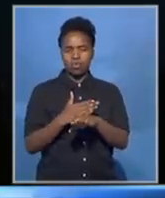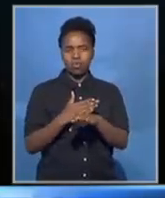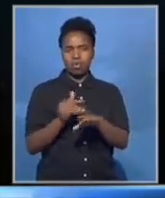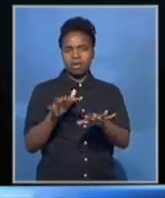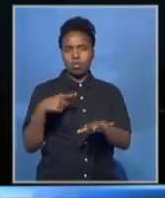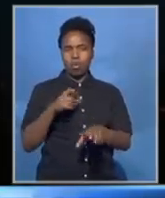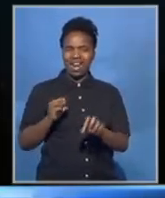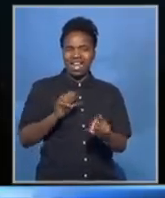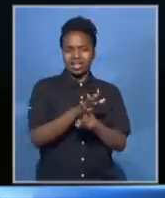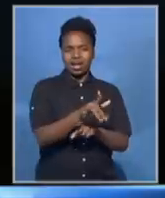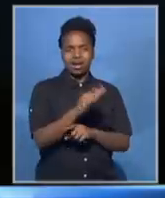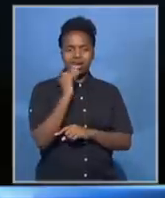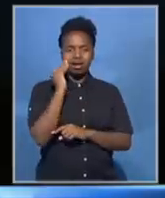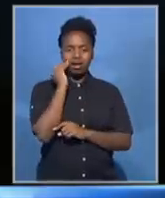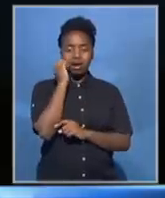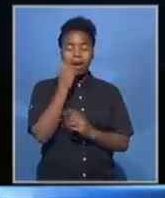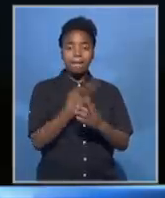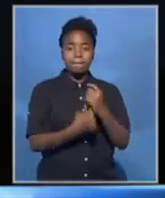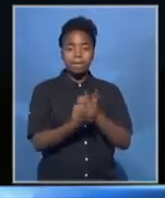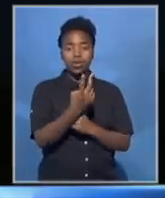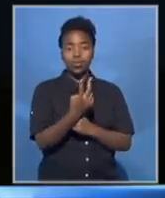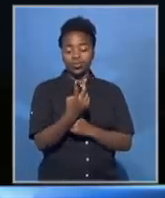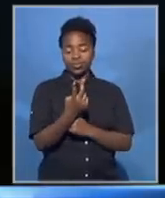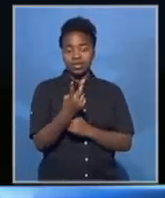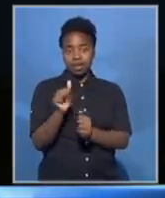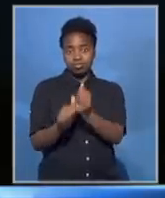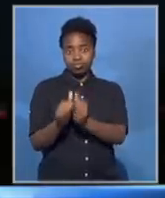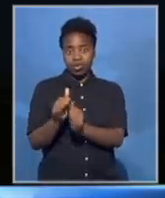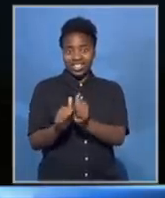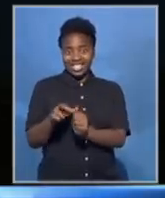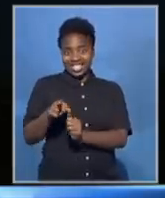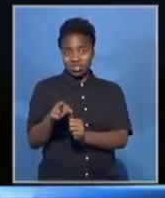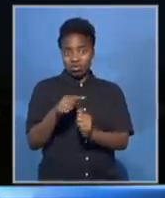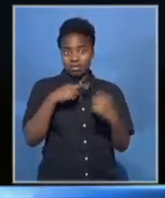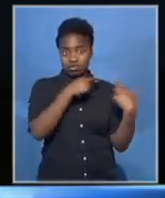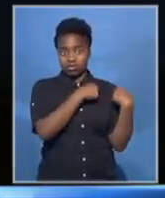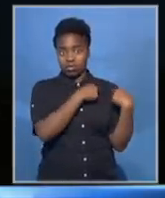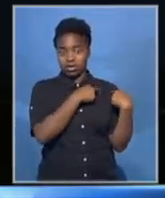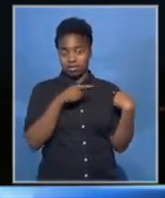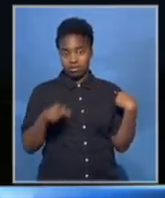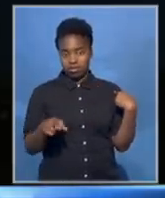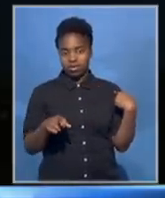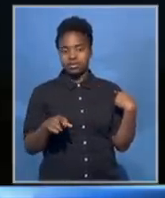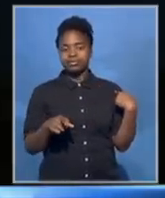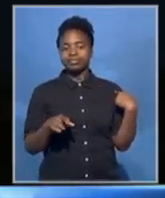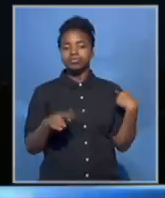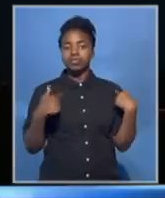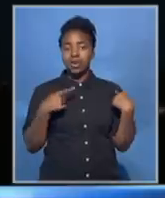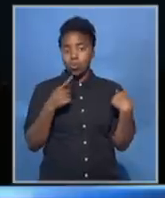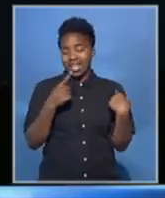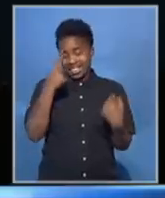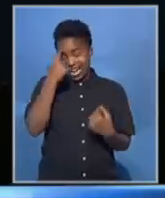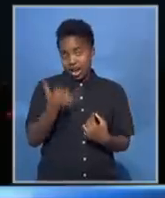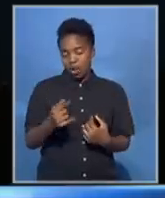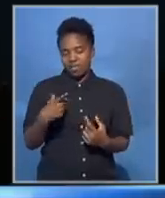to note that both Saeed and Sharif Kouachi, the two men that have been holding up this print works and we now believe have been neutralised,